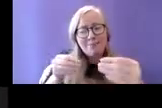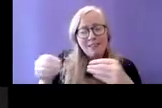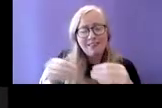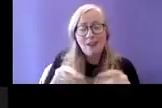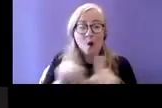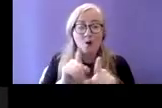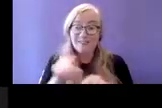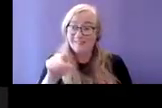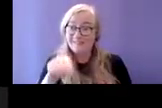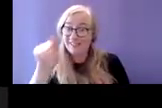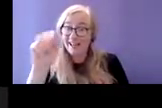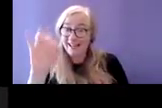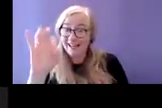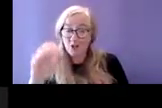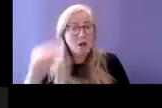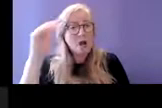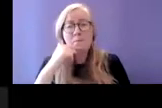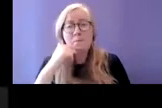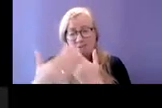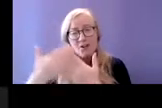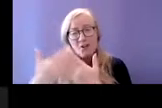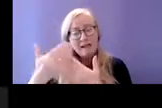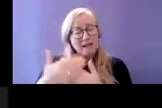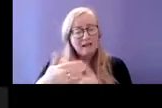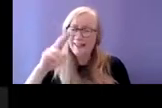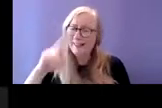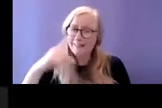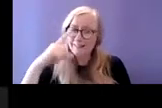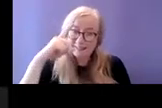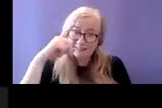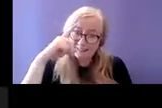difficult for the client to understand